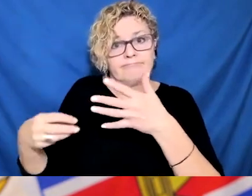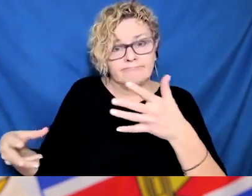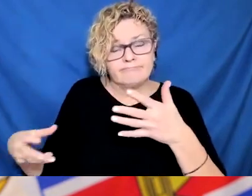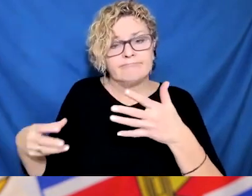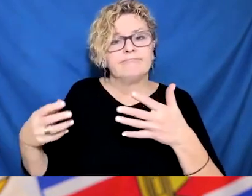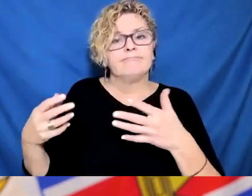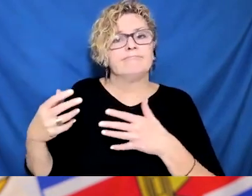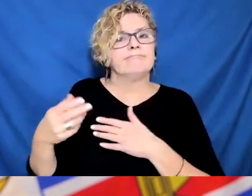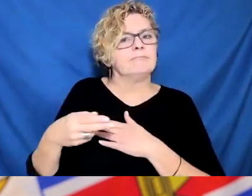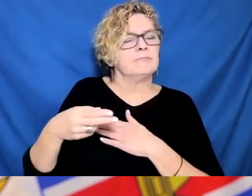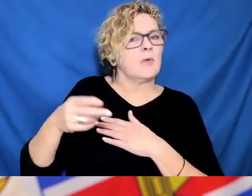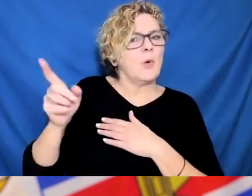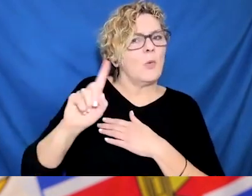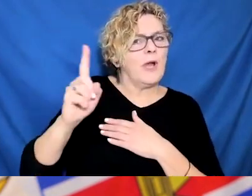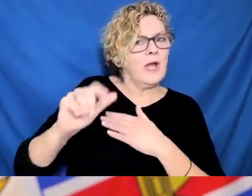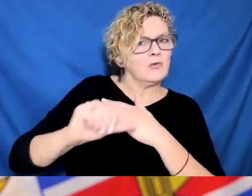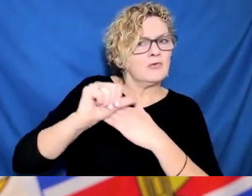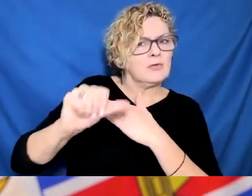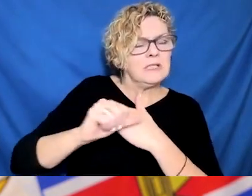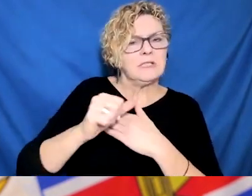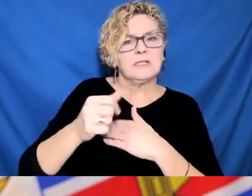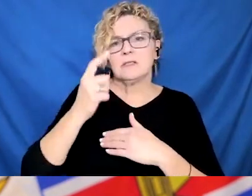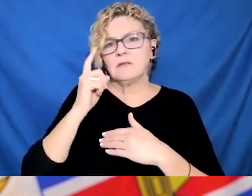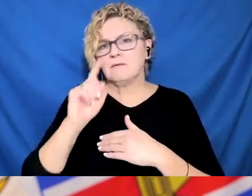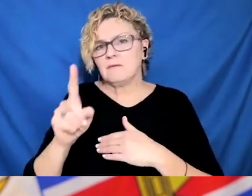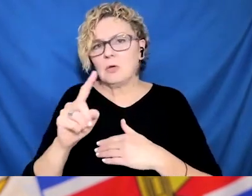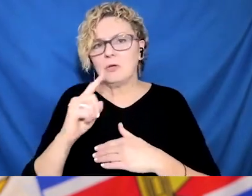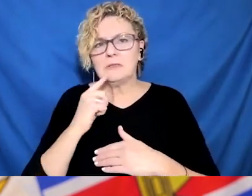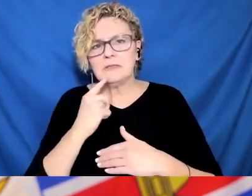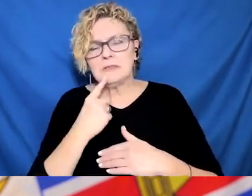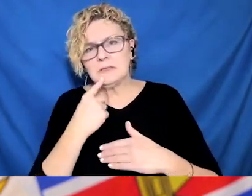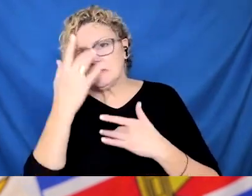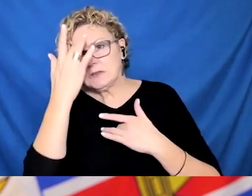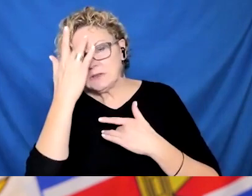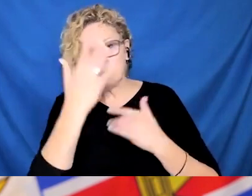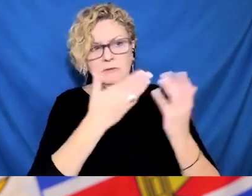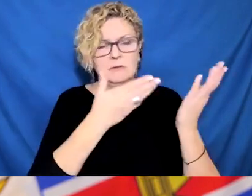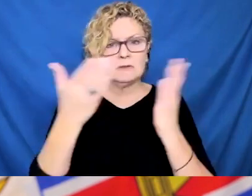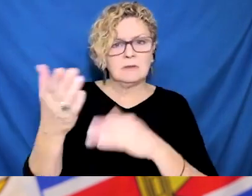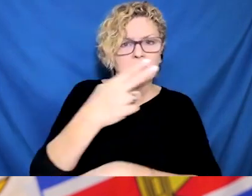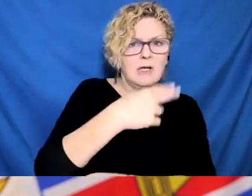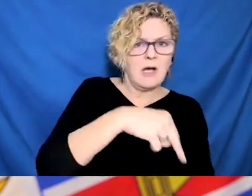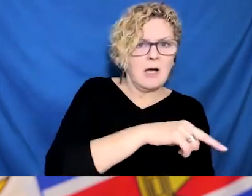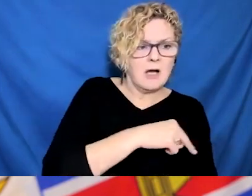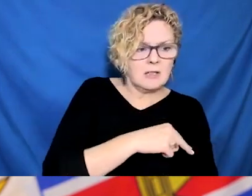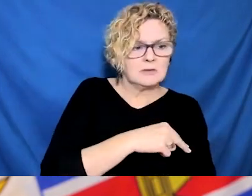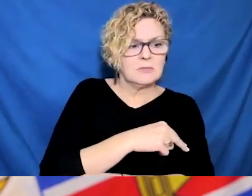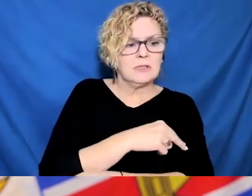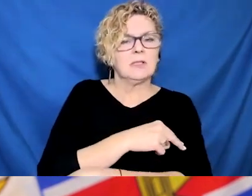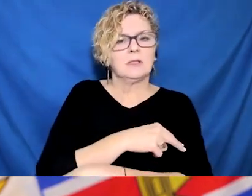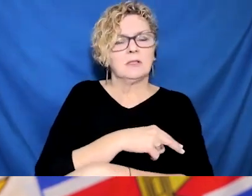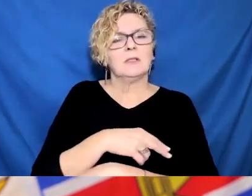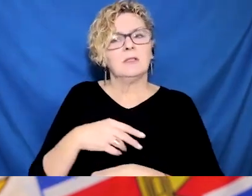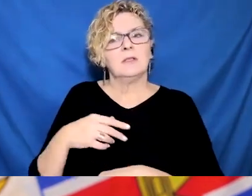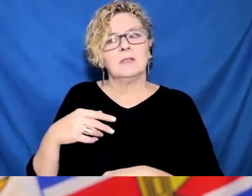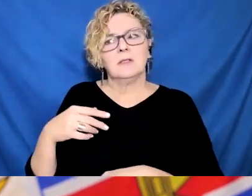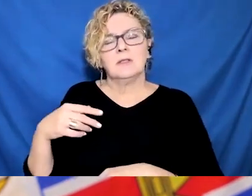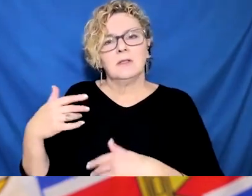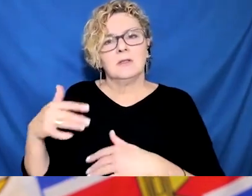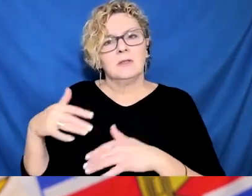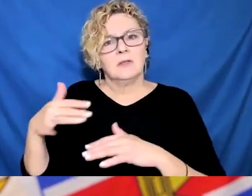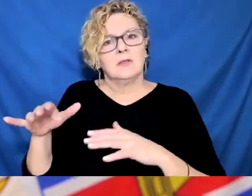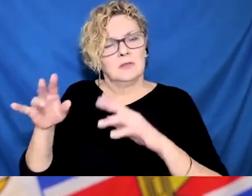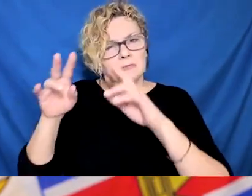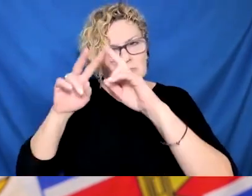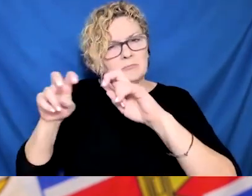able to maximize the use of space if needed, with additional precautions in place, as we would for people